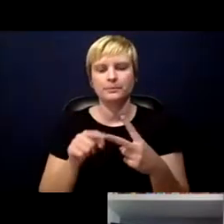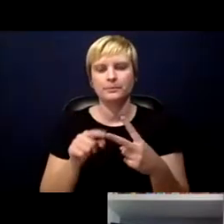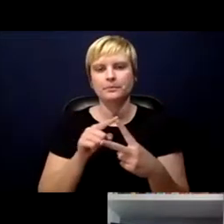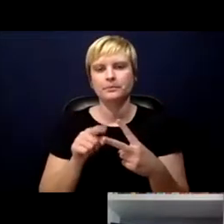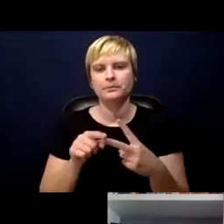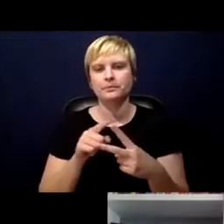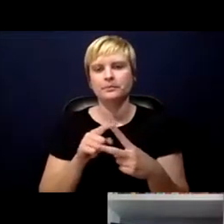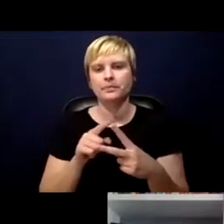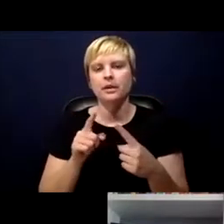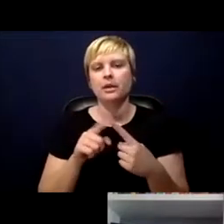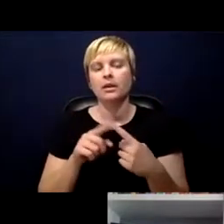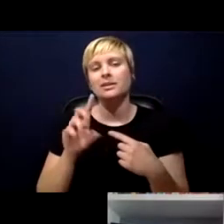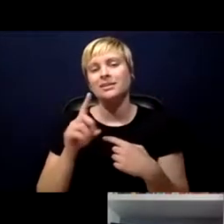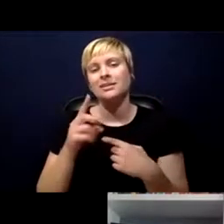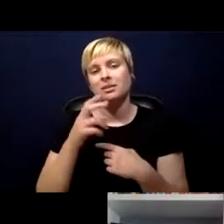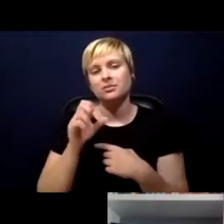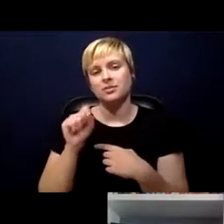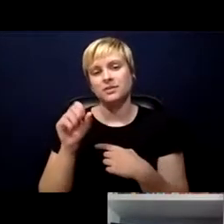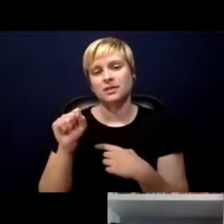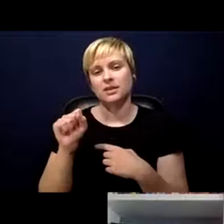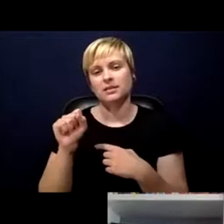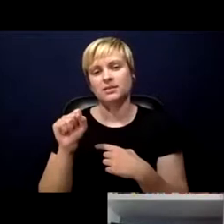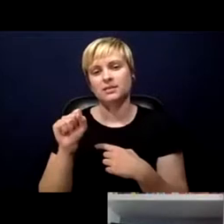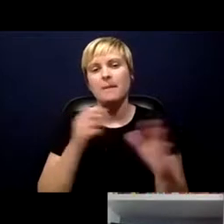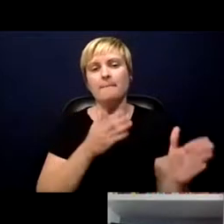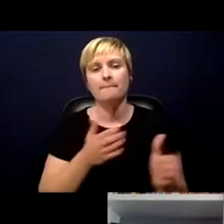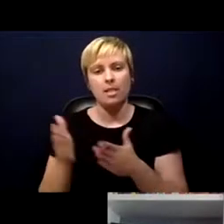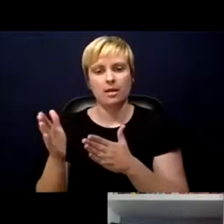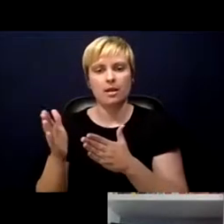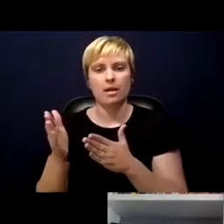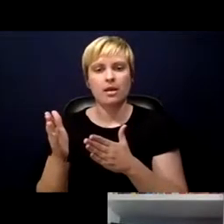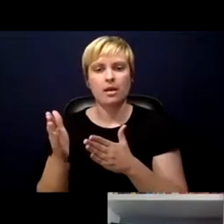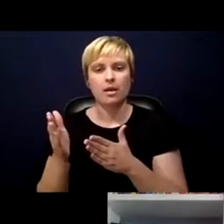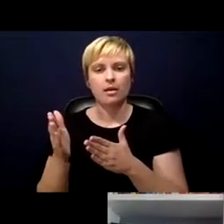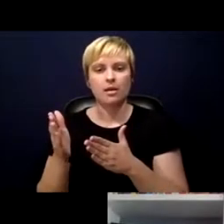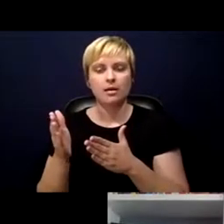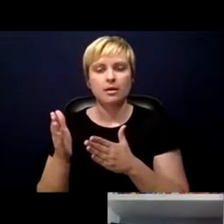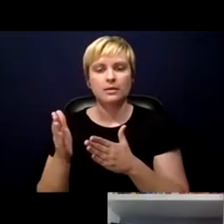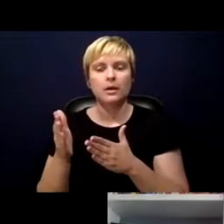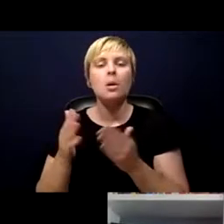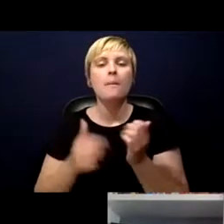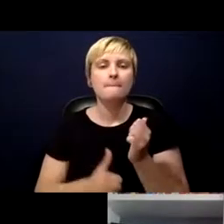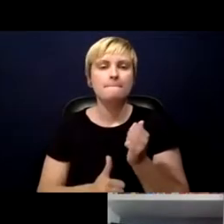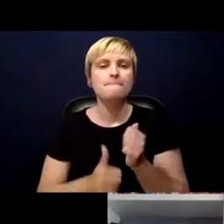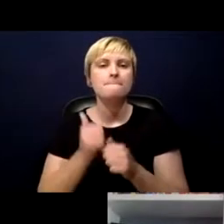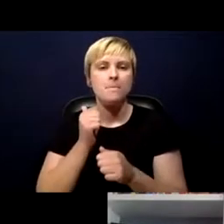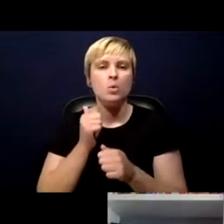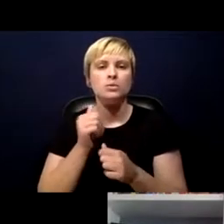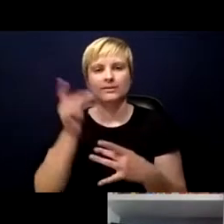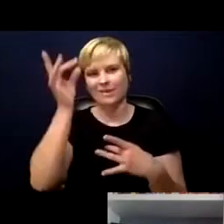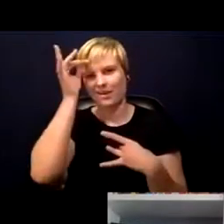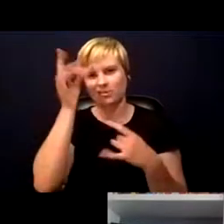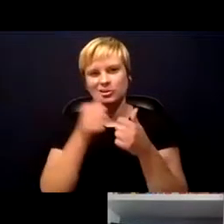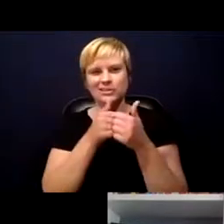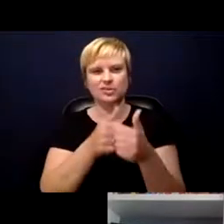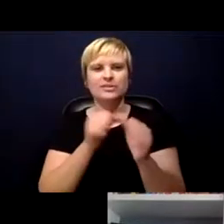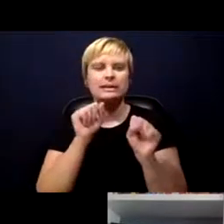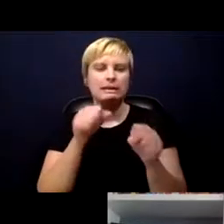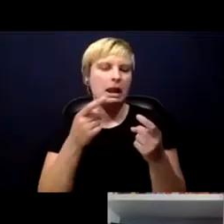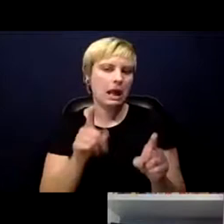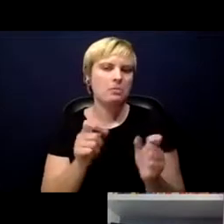The DHSS has planned that most of the of the contact tracing can occur by telephone